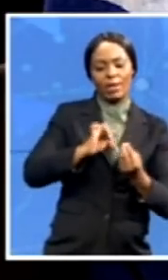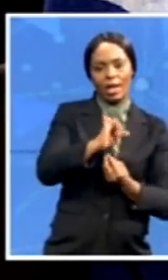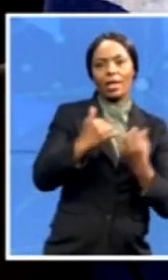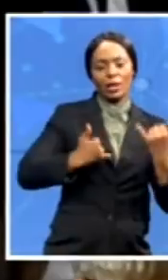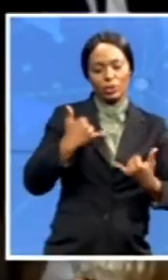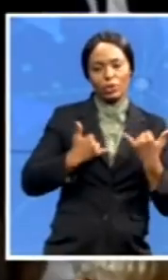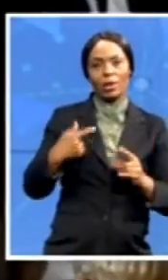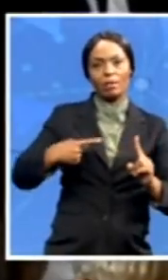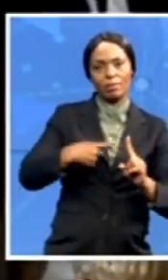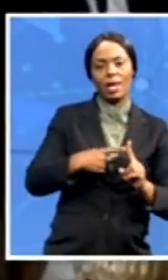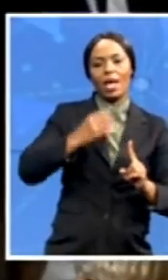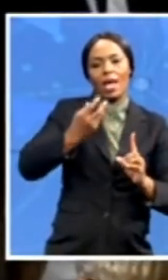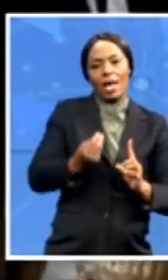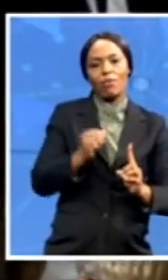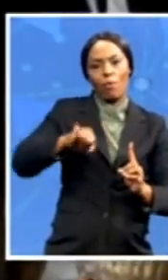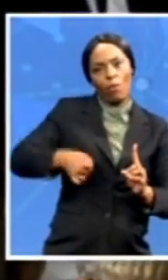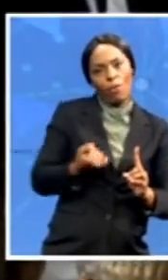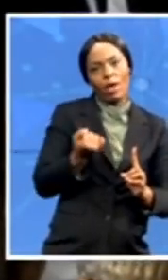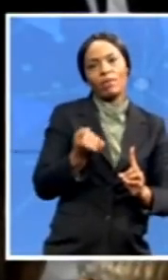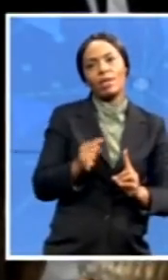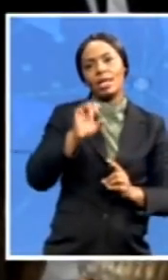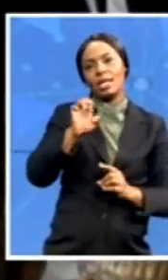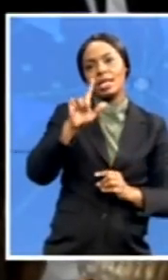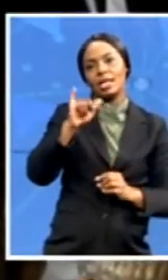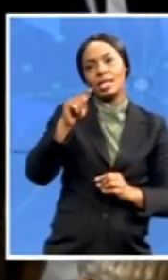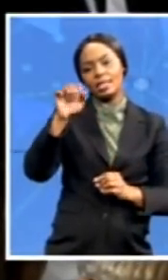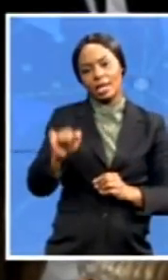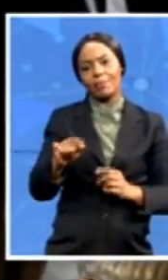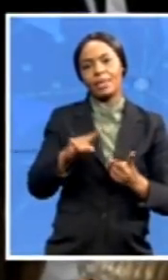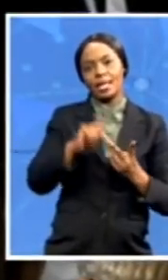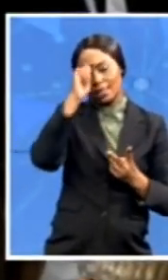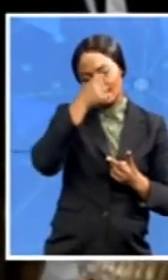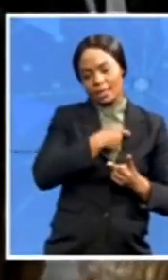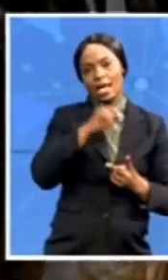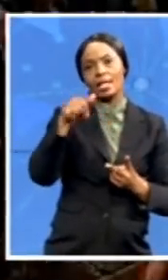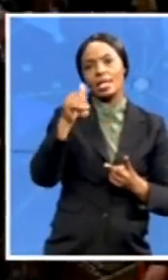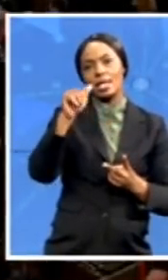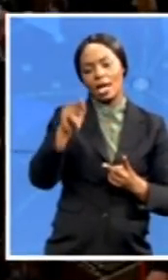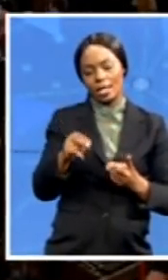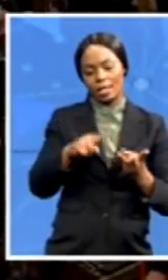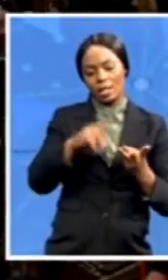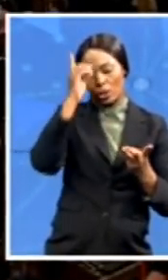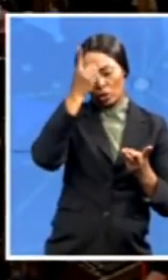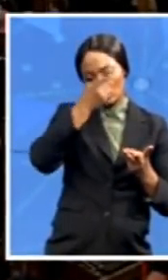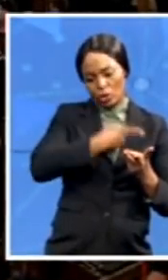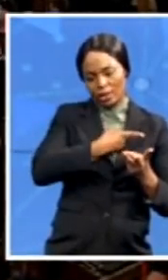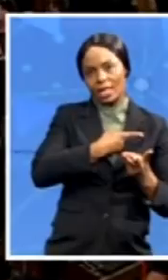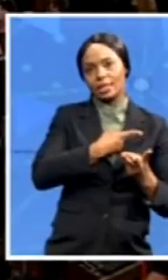wife, Elita, by his son, Jan, his daughter's son, and by his grandchildren.